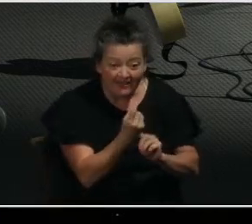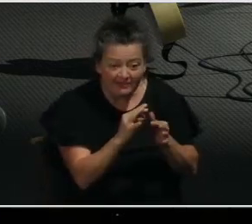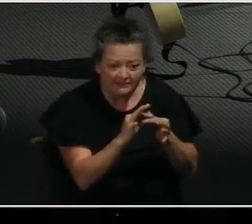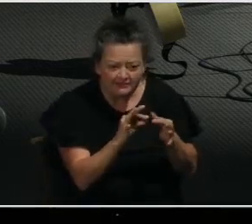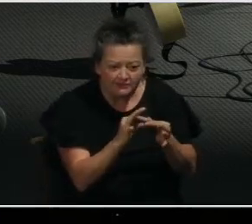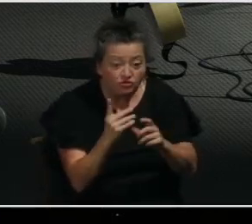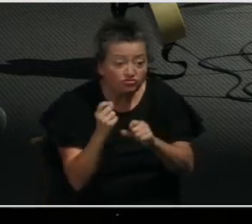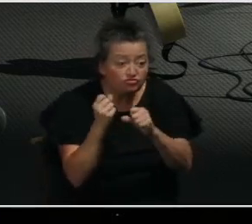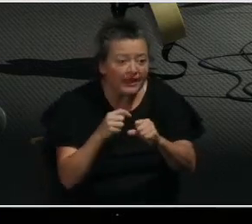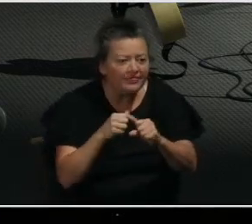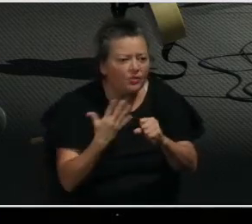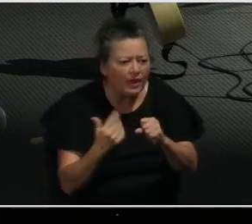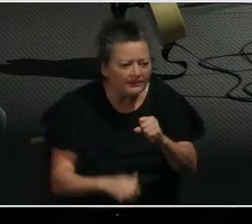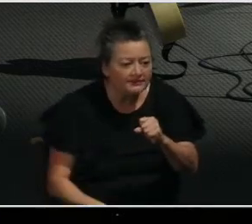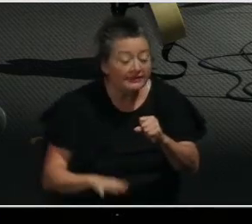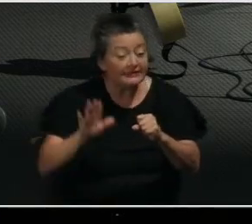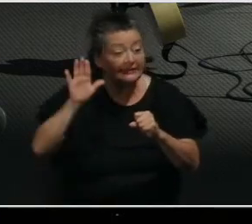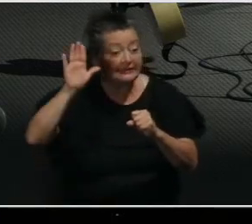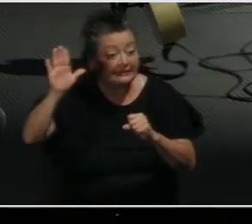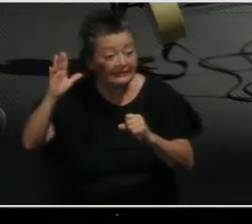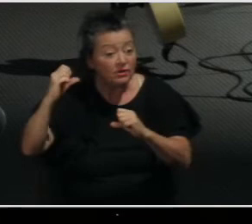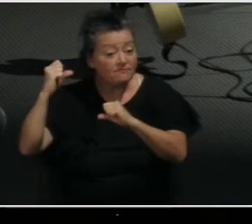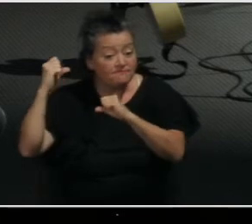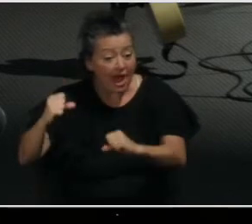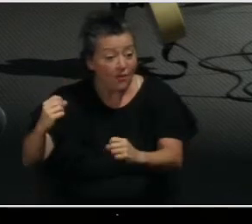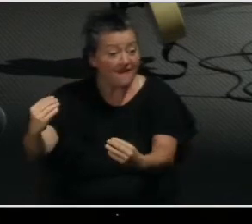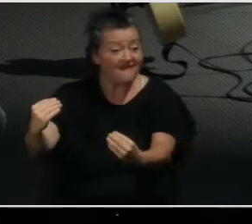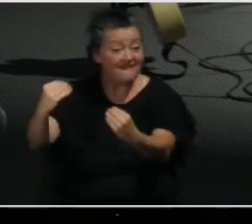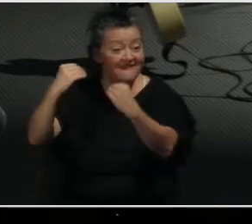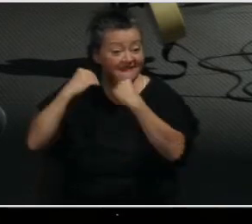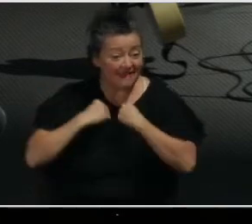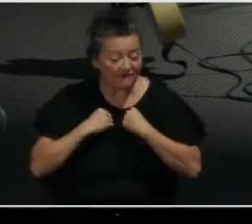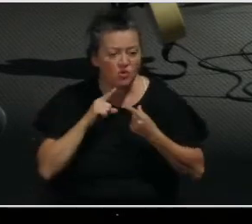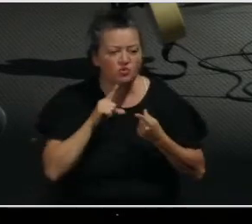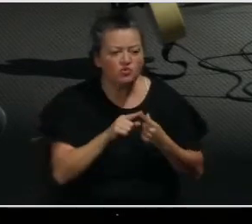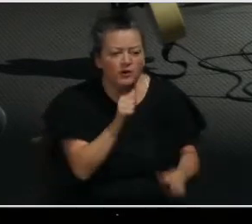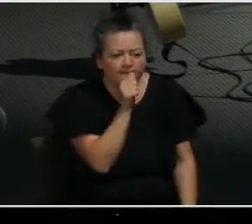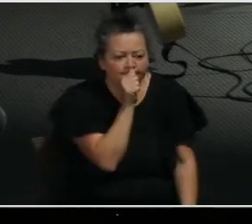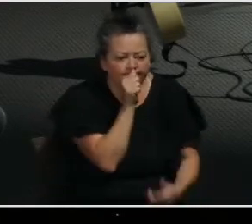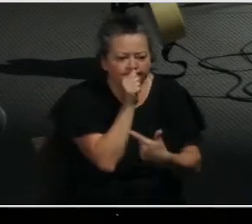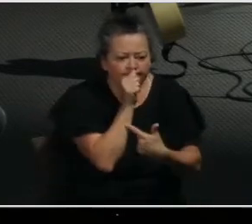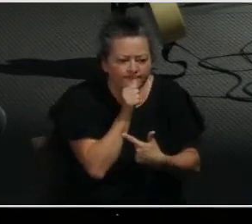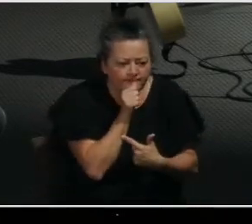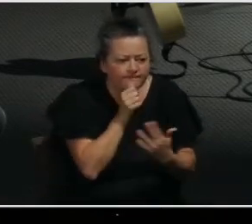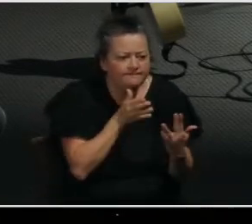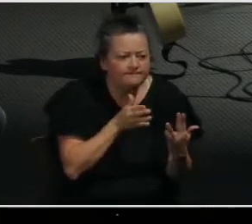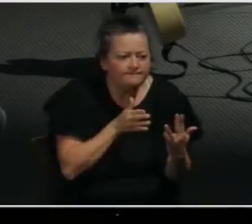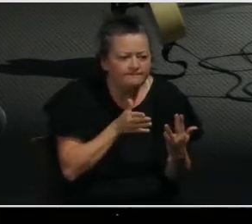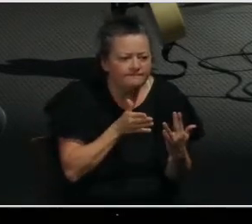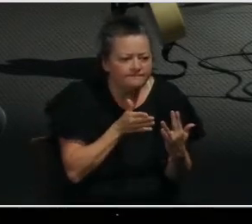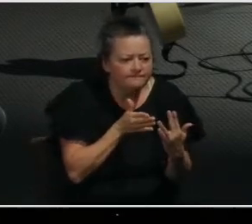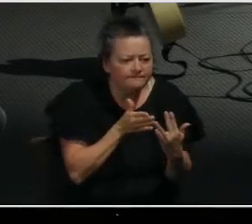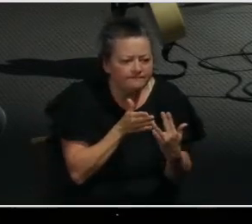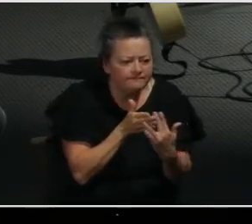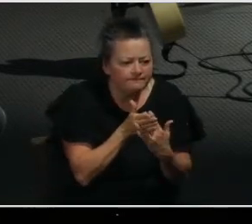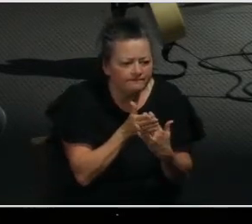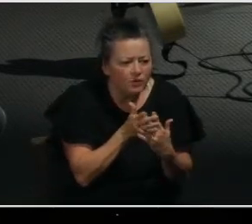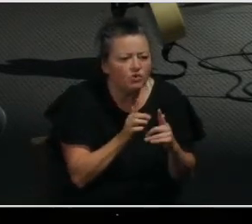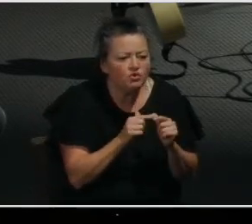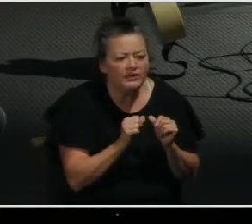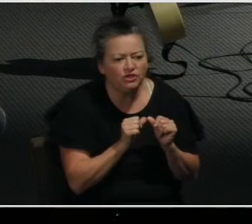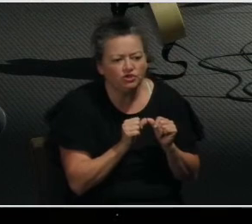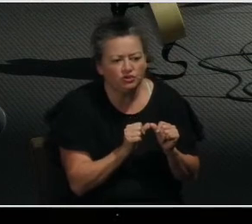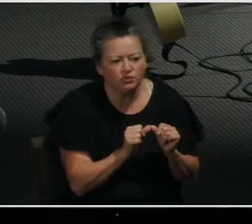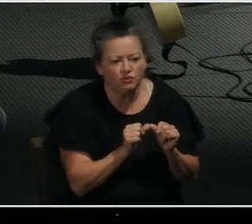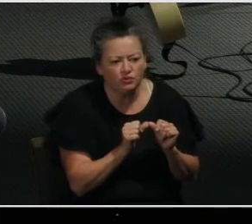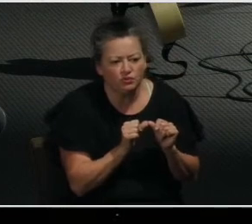strengthened with all power for all endurance and patience with